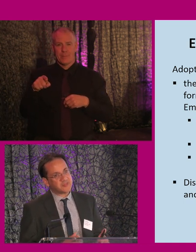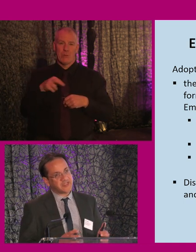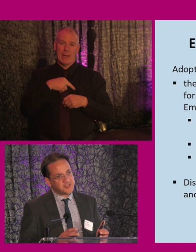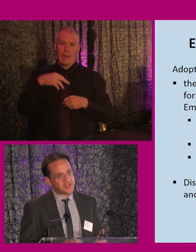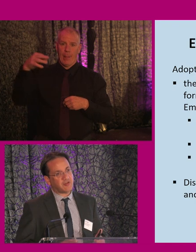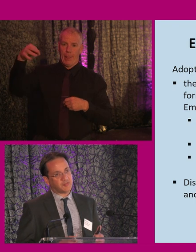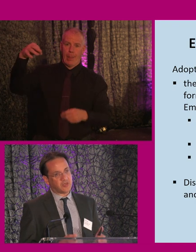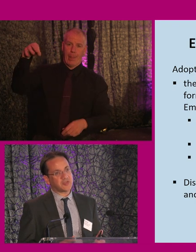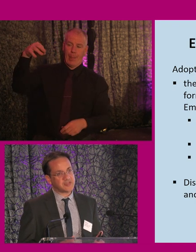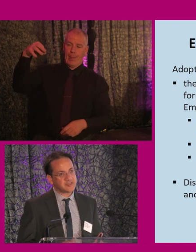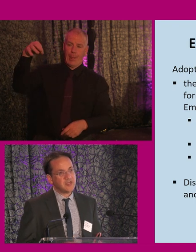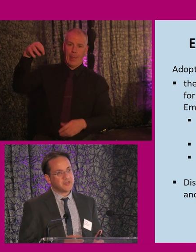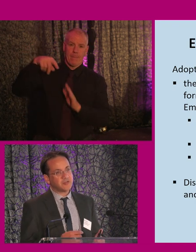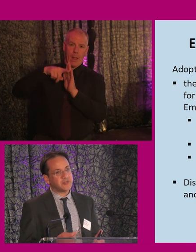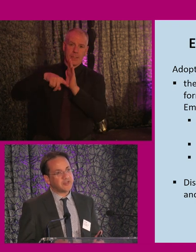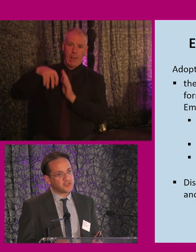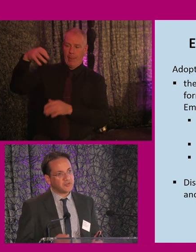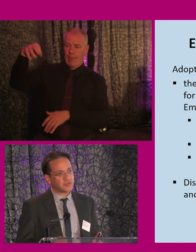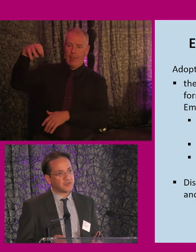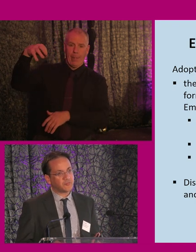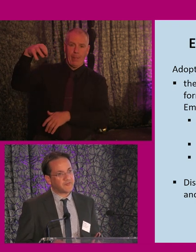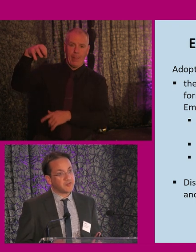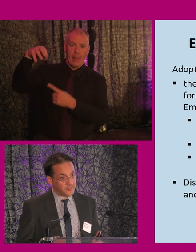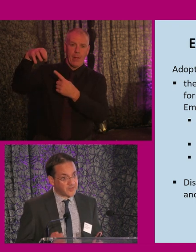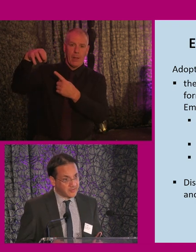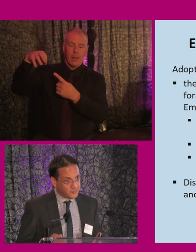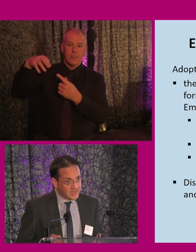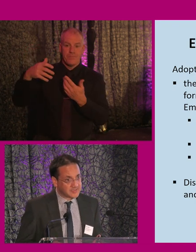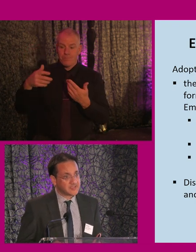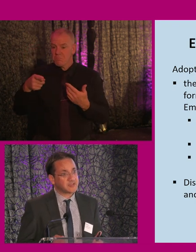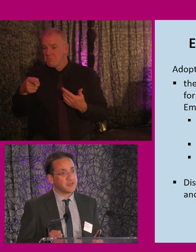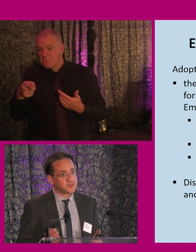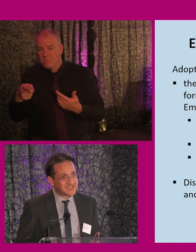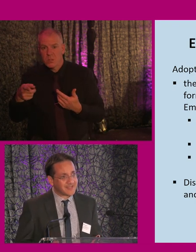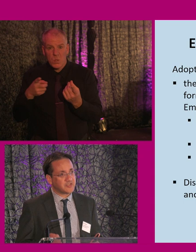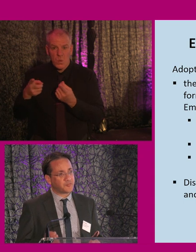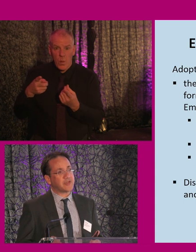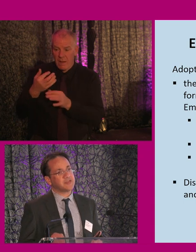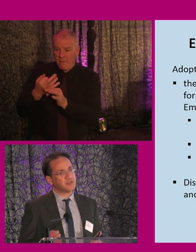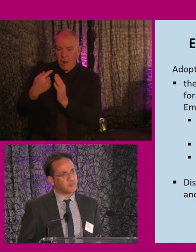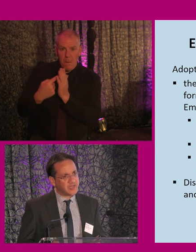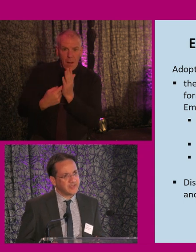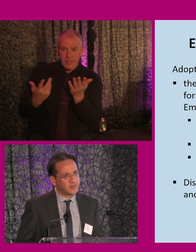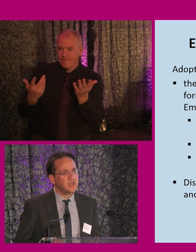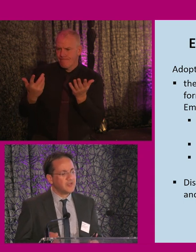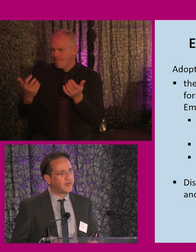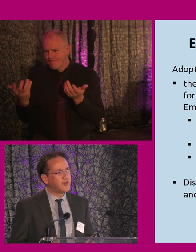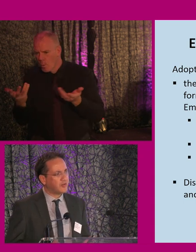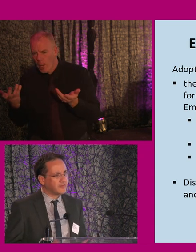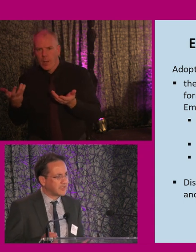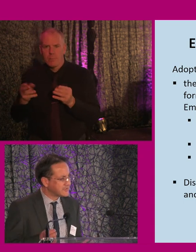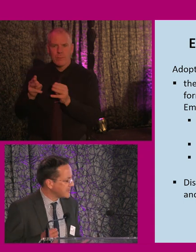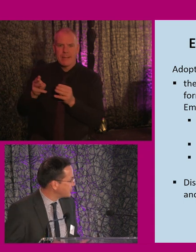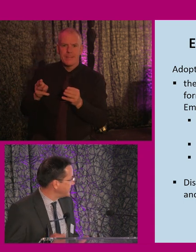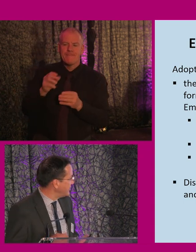empty shell policies, that when you actually look at whether there are practices, substantive practices underpinning them, very